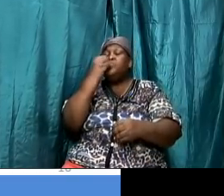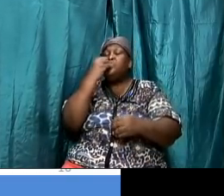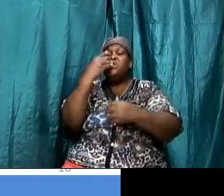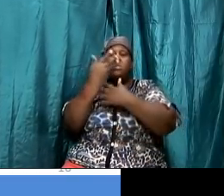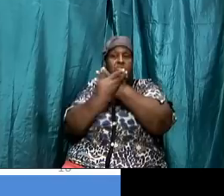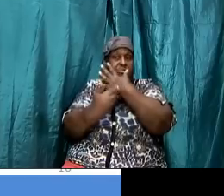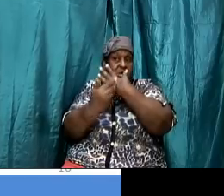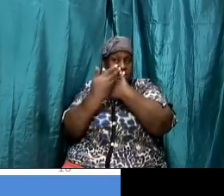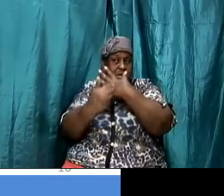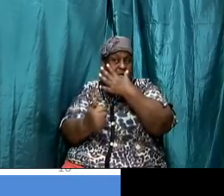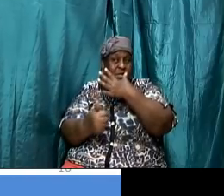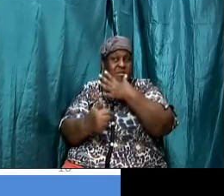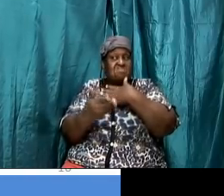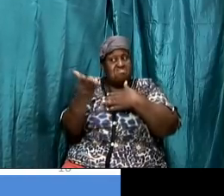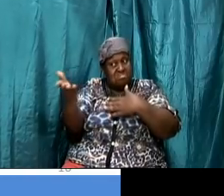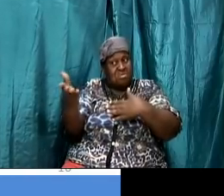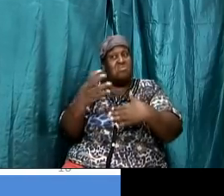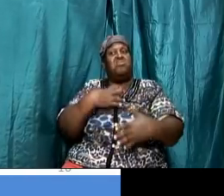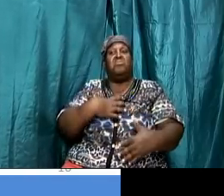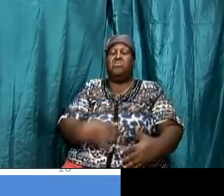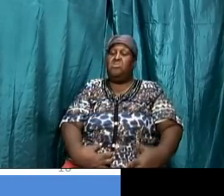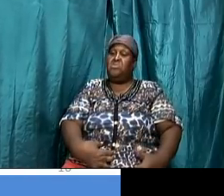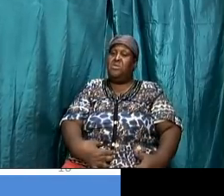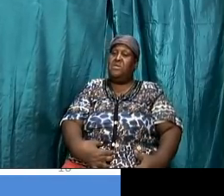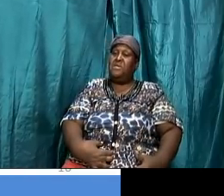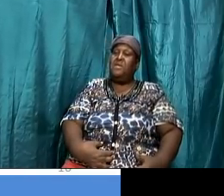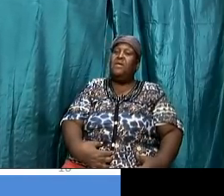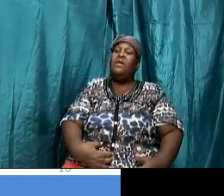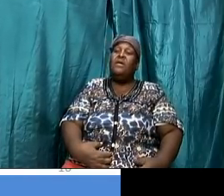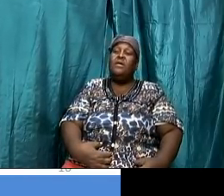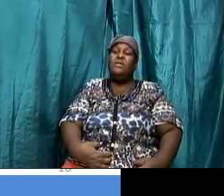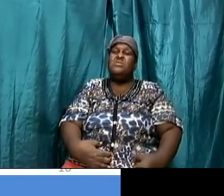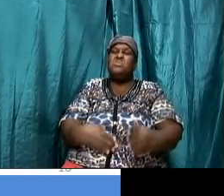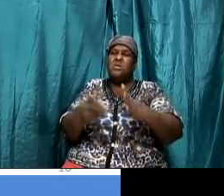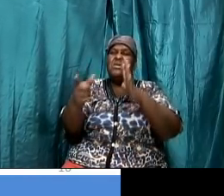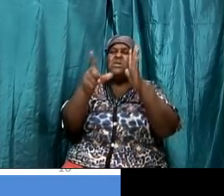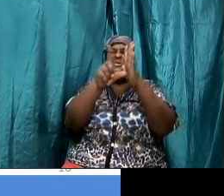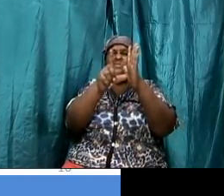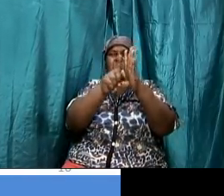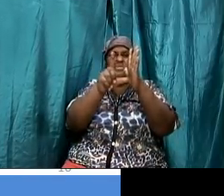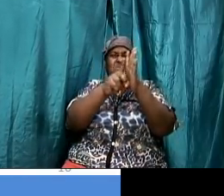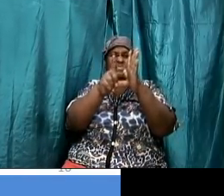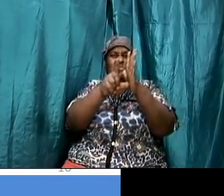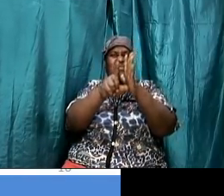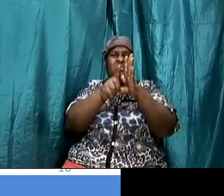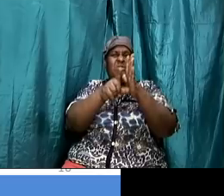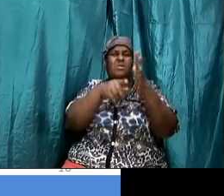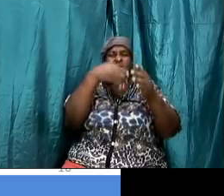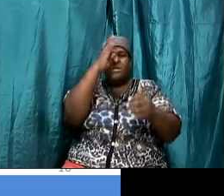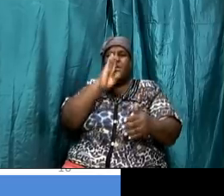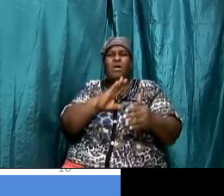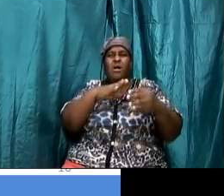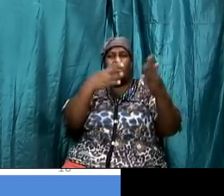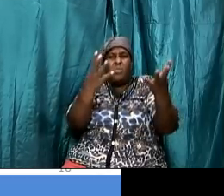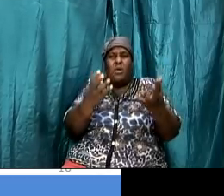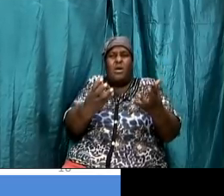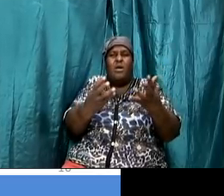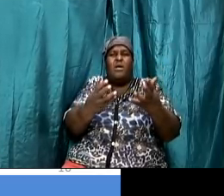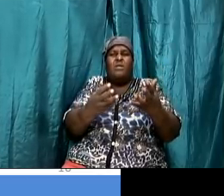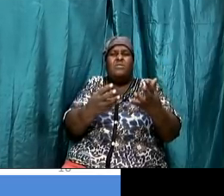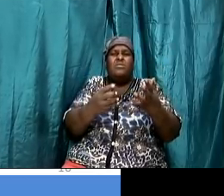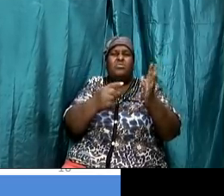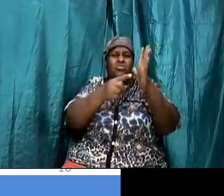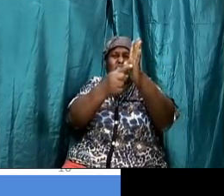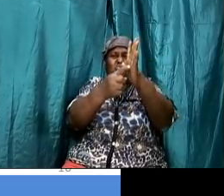because they were hungry so here is the principle that god wanted to bring out to these pharisees